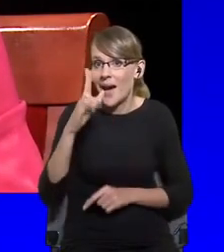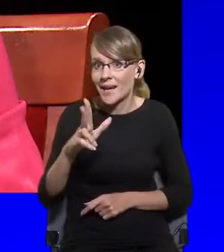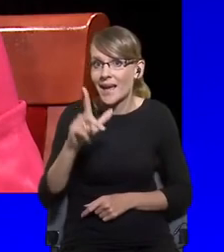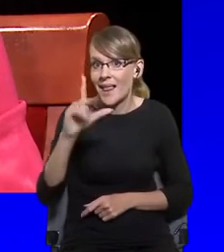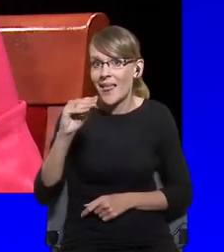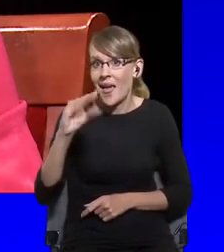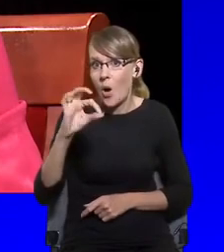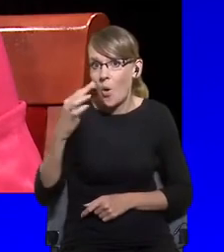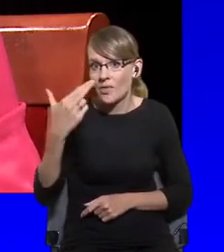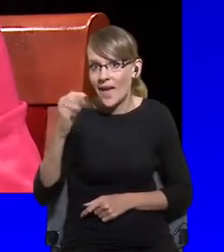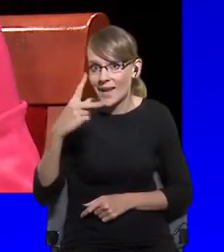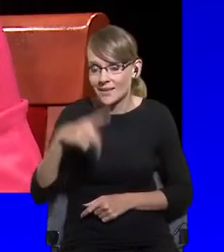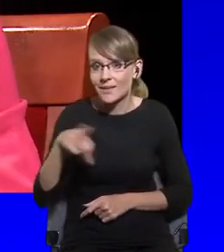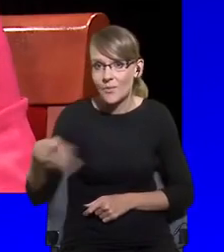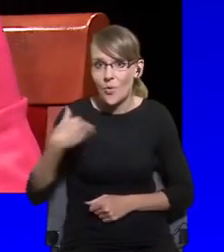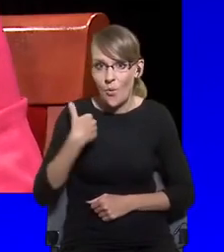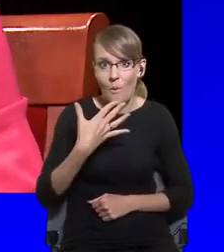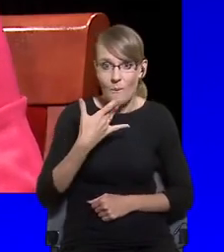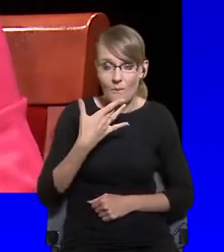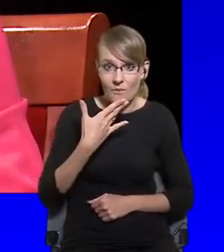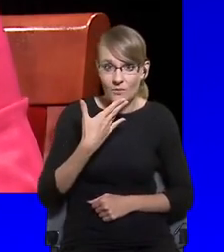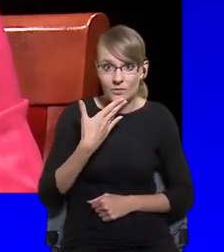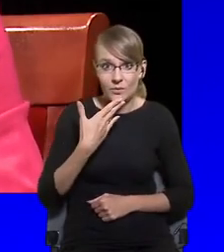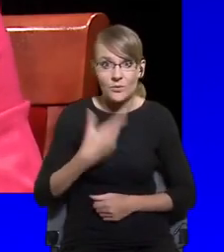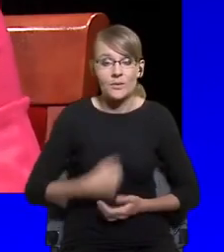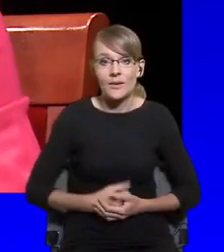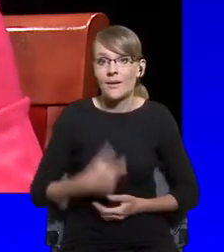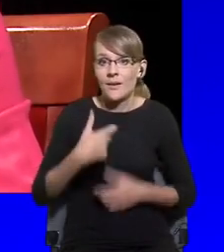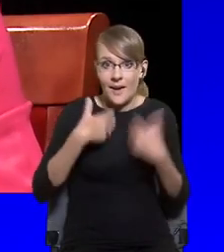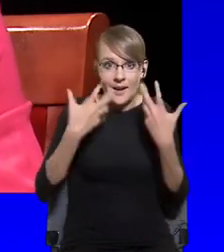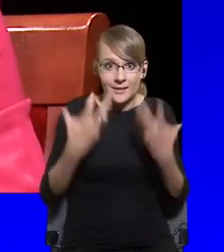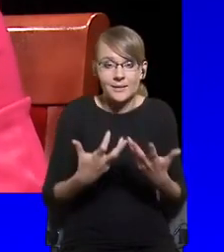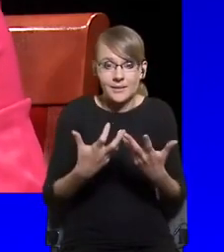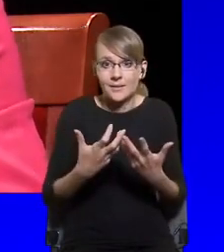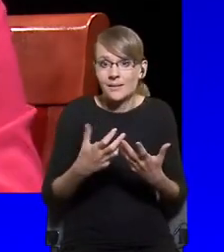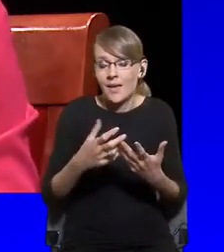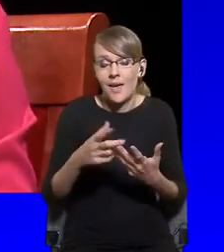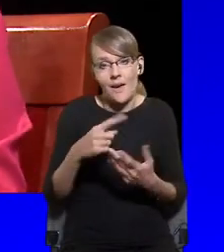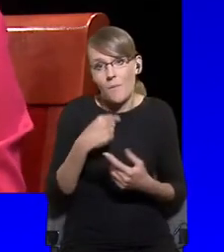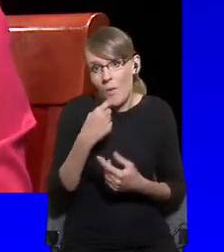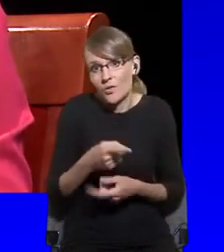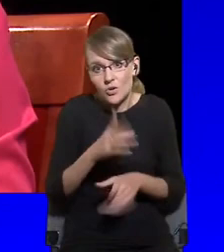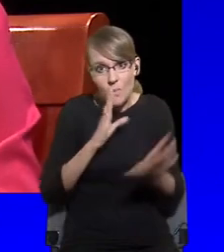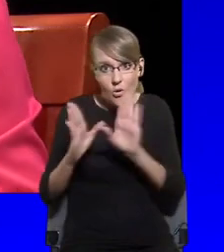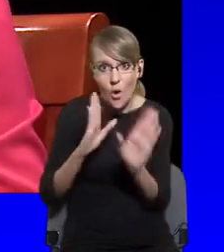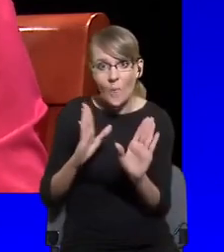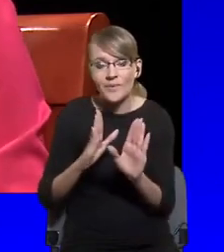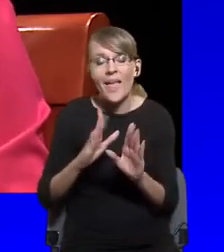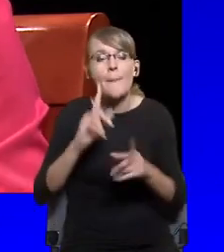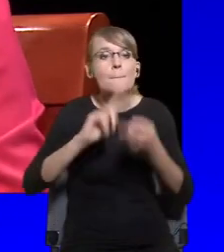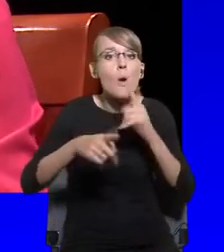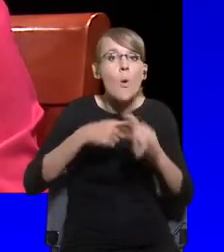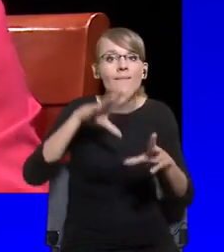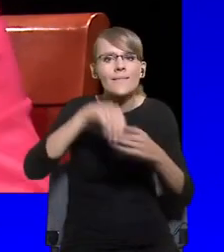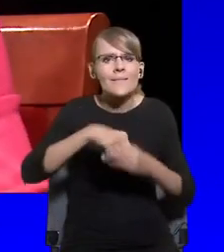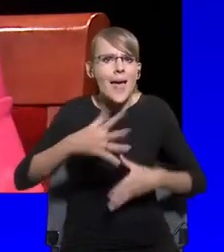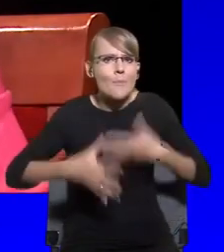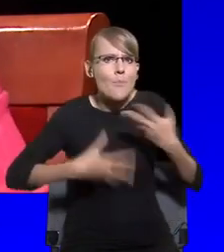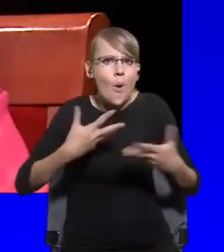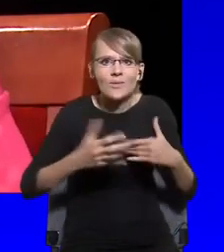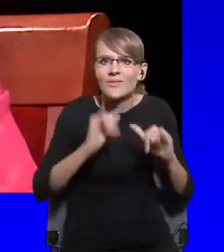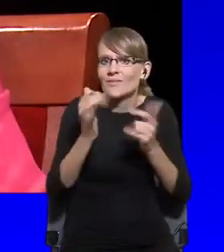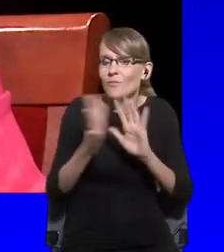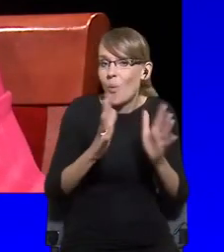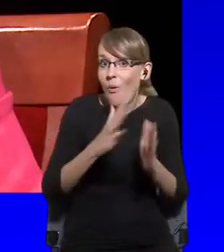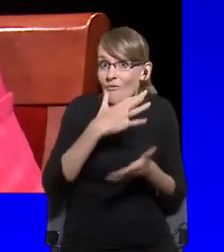use the same tone when I say that emotions in politics and how they are being played and manipulated and engaged by